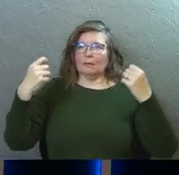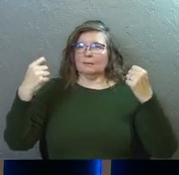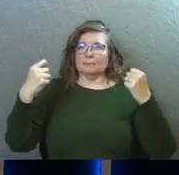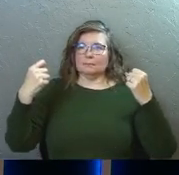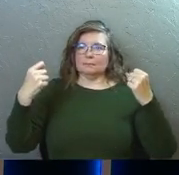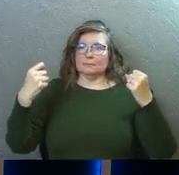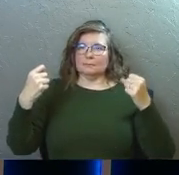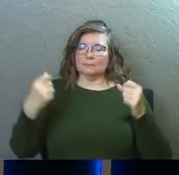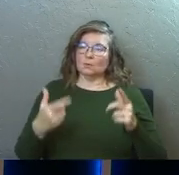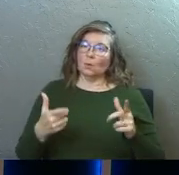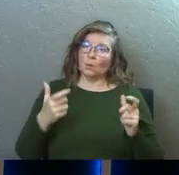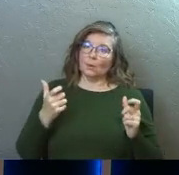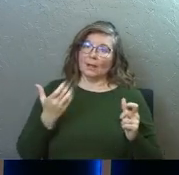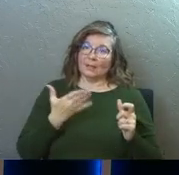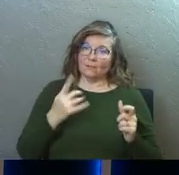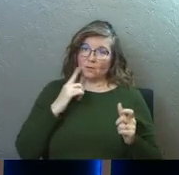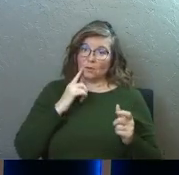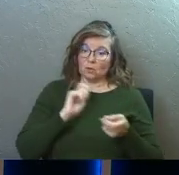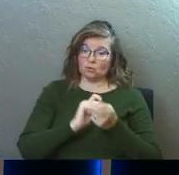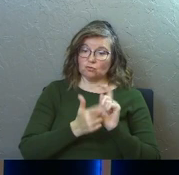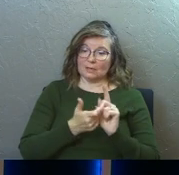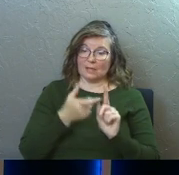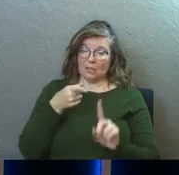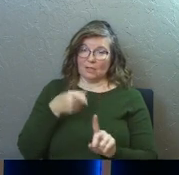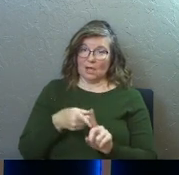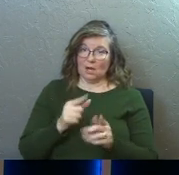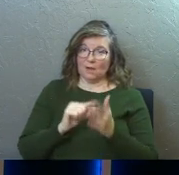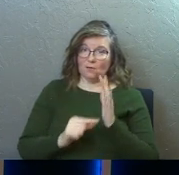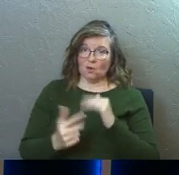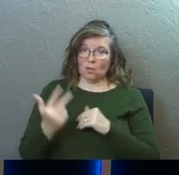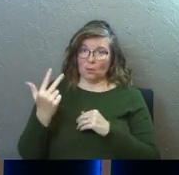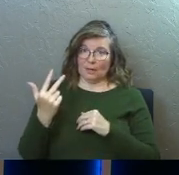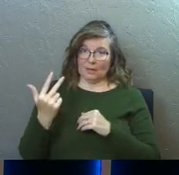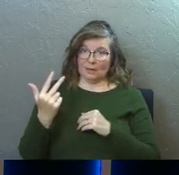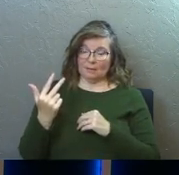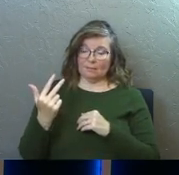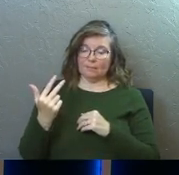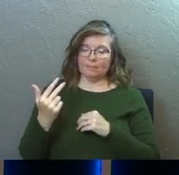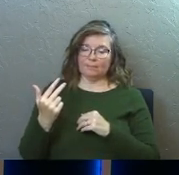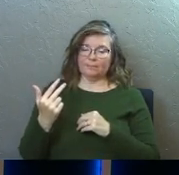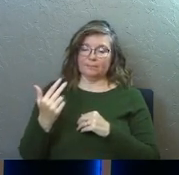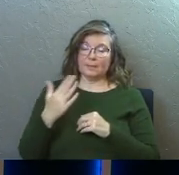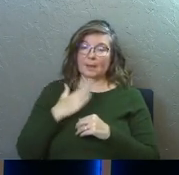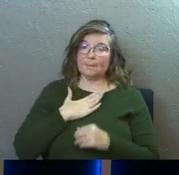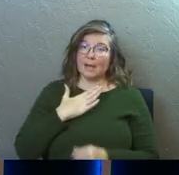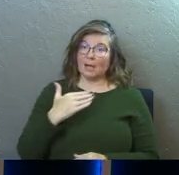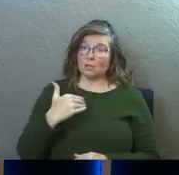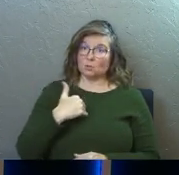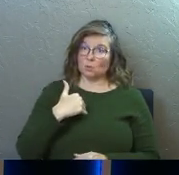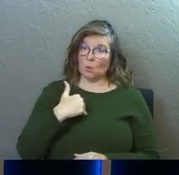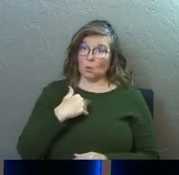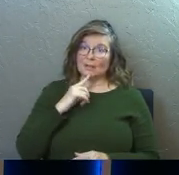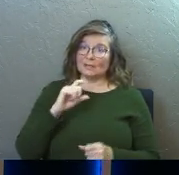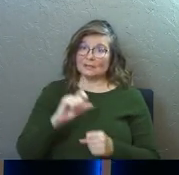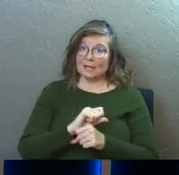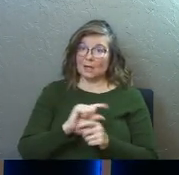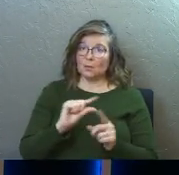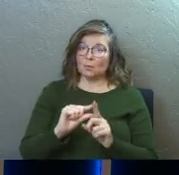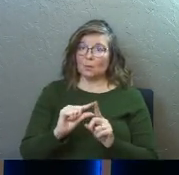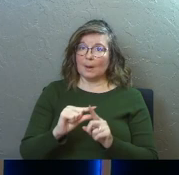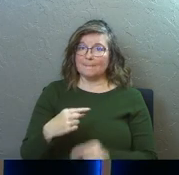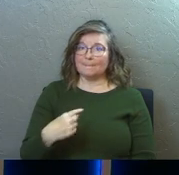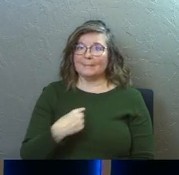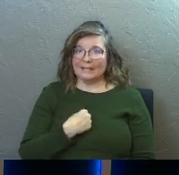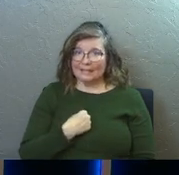Just a quick thing for you. The translation there in verse 3 of my soul is actually the word